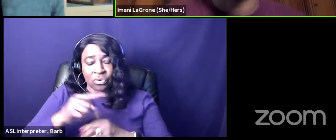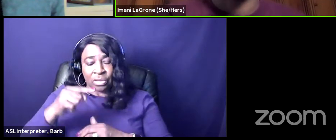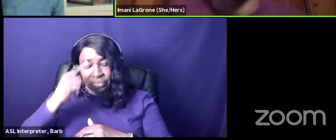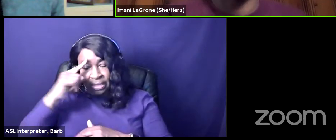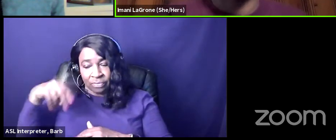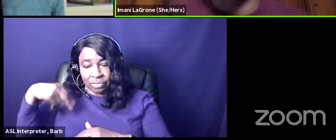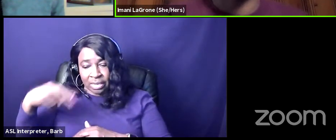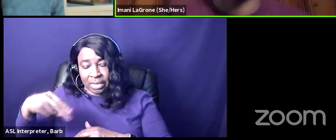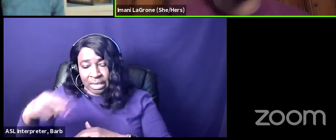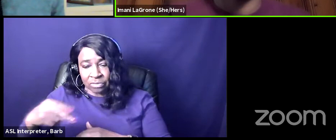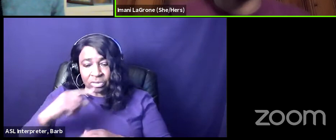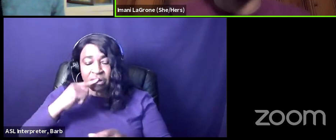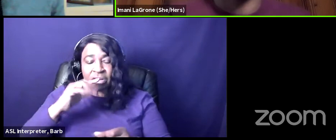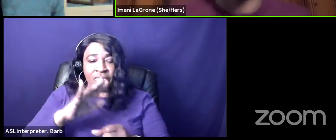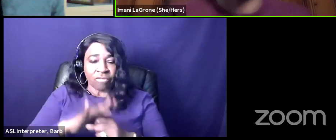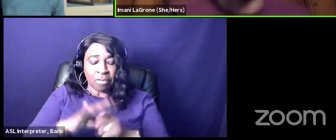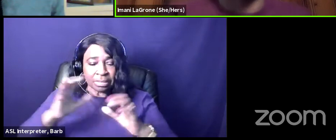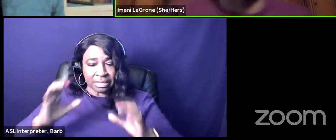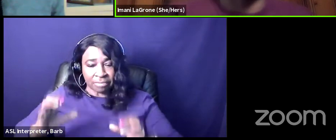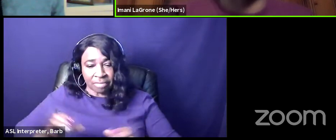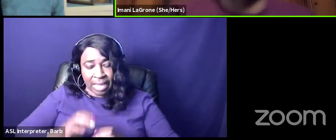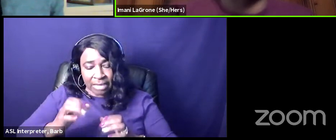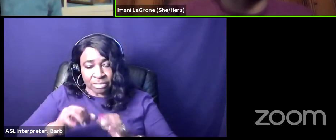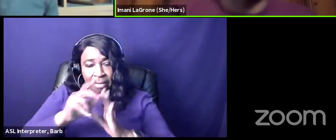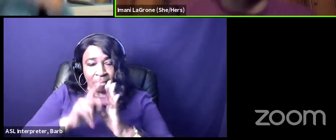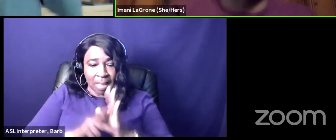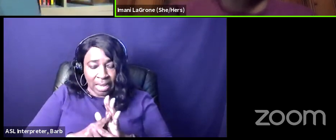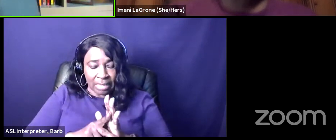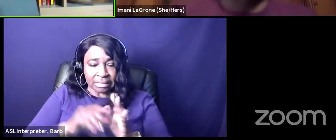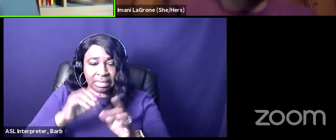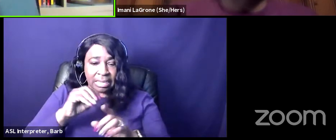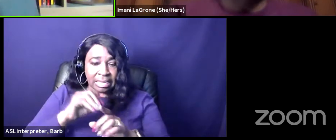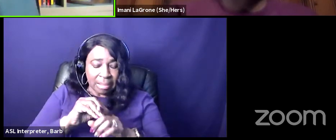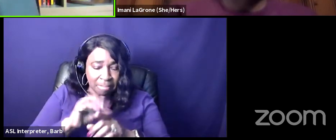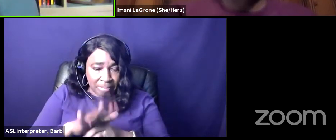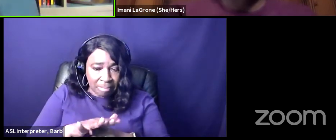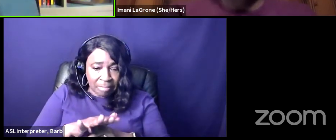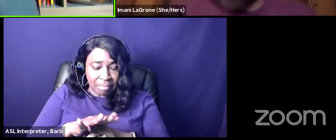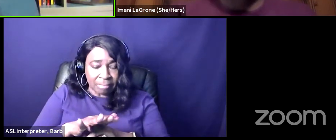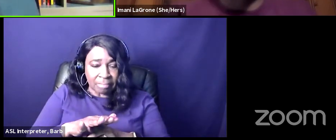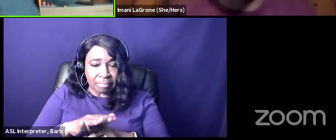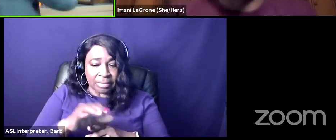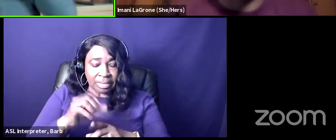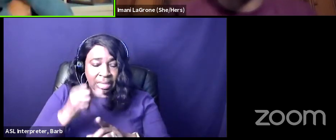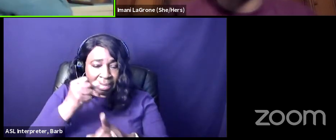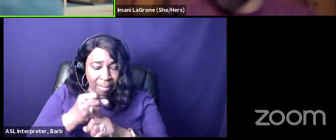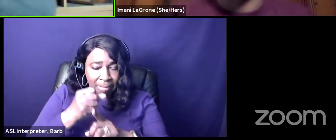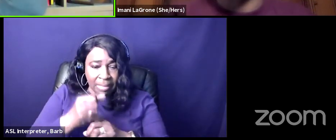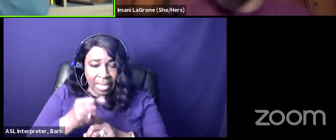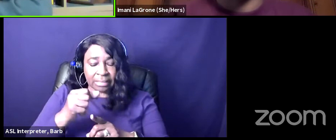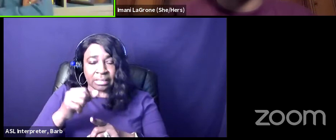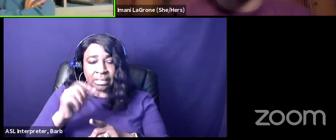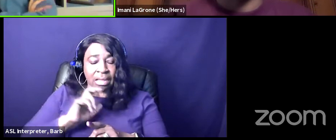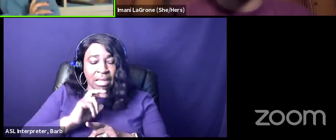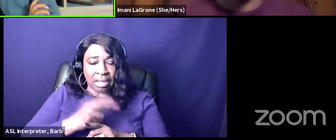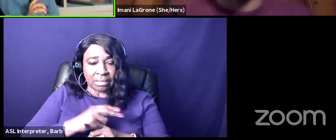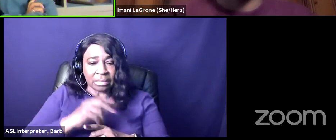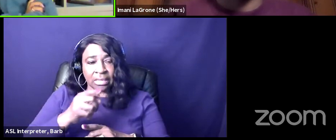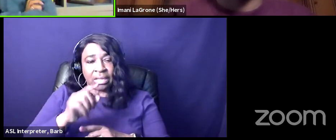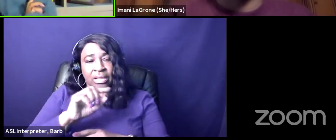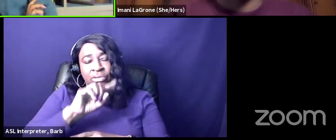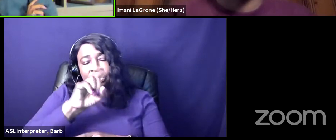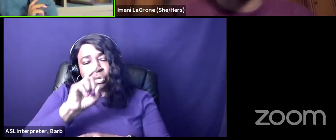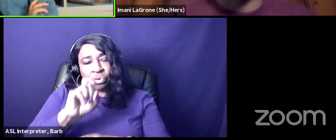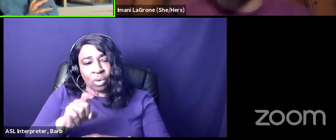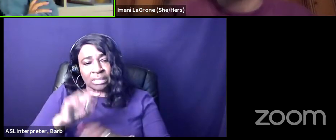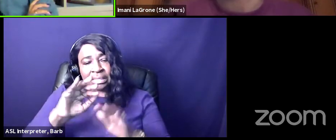has and or should have mattered in this yeah that's fascinating because it's sort of the question is how do we like